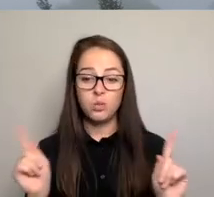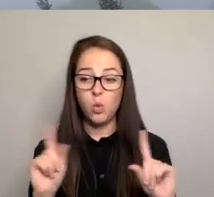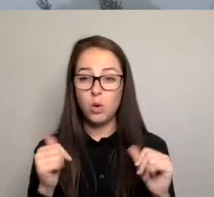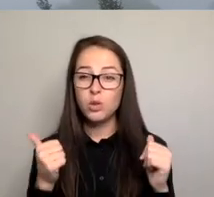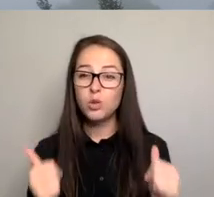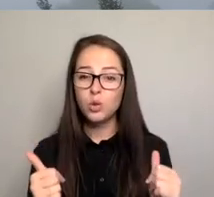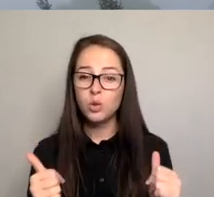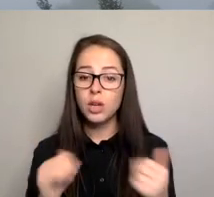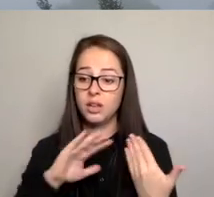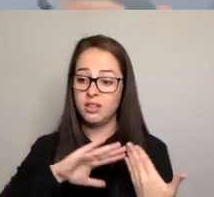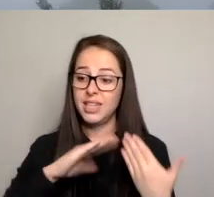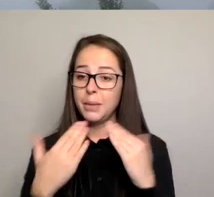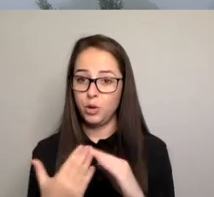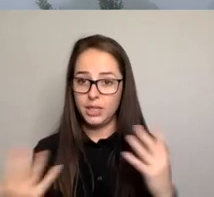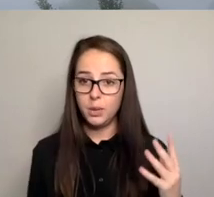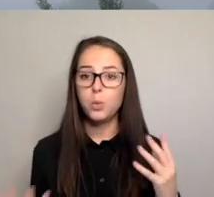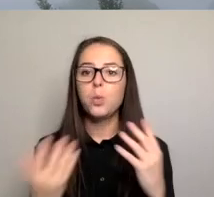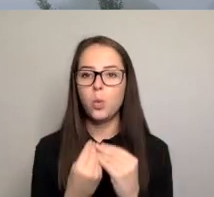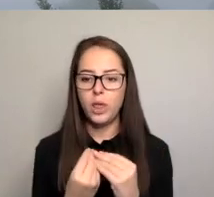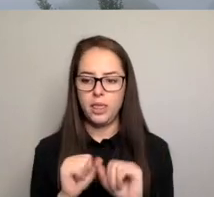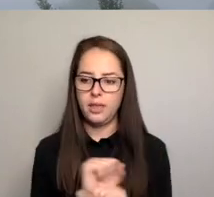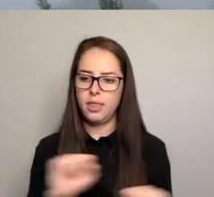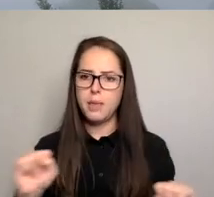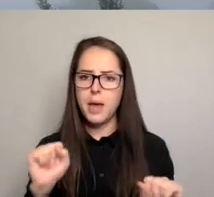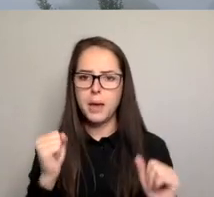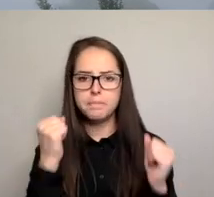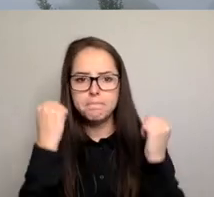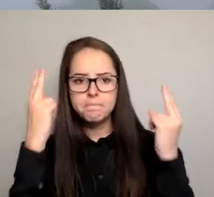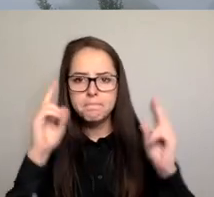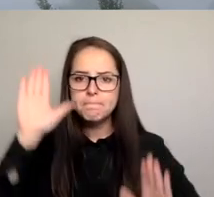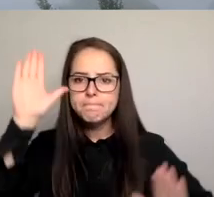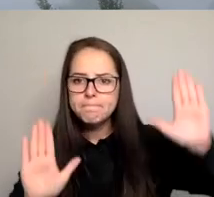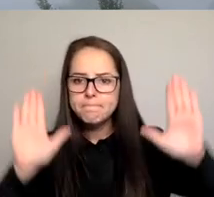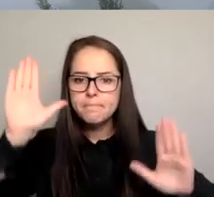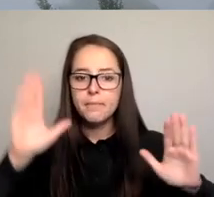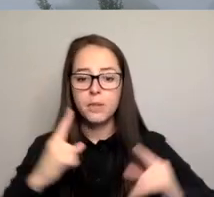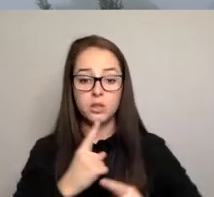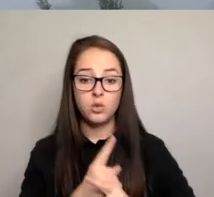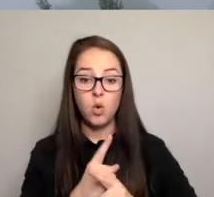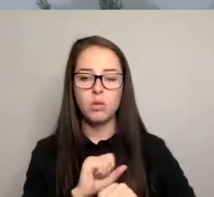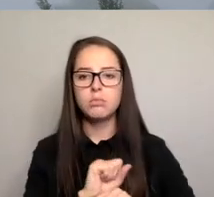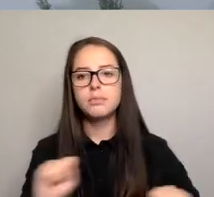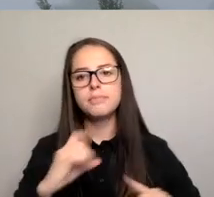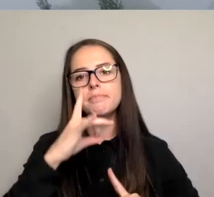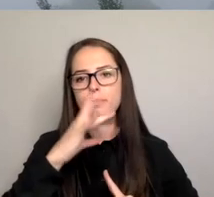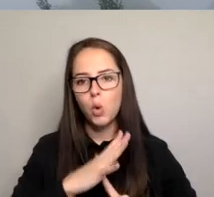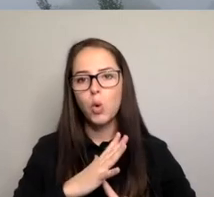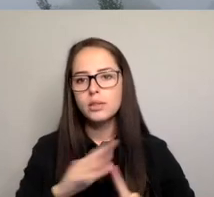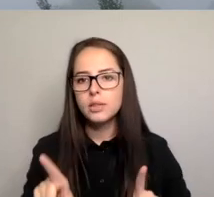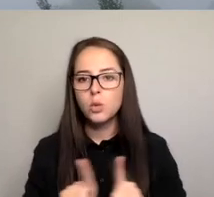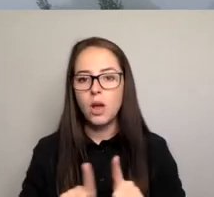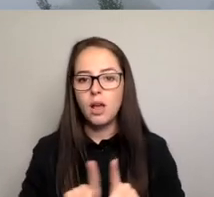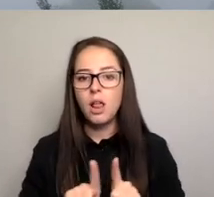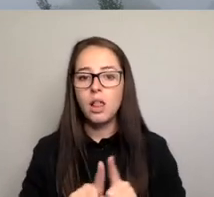along with us and have that community voice, I think is really critical as well. So, and we've done a bit of work supporting